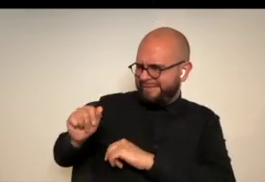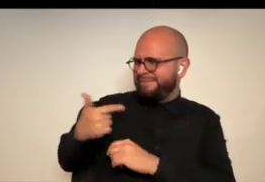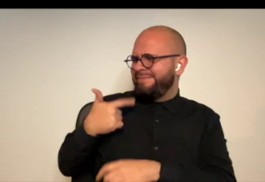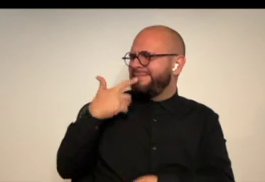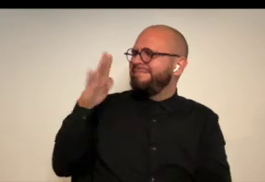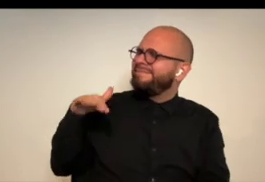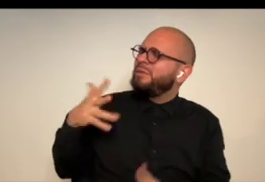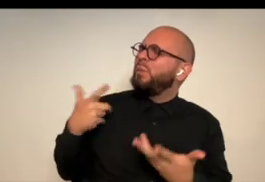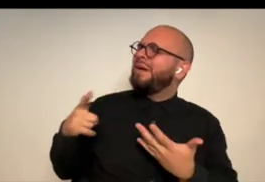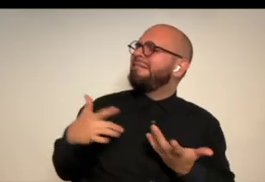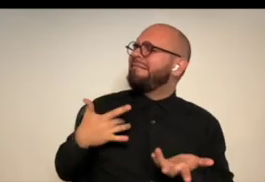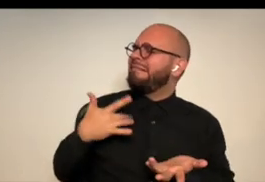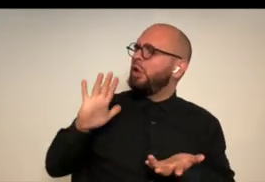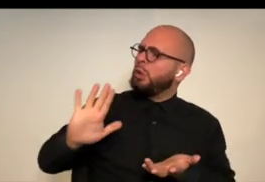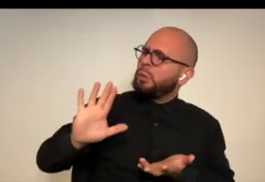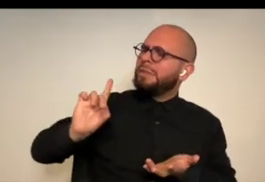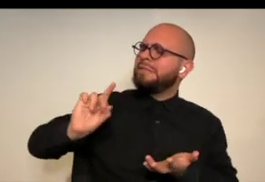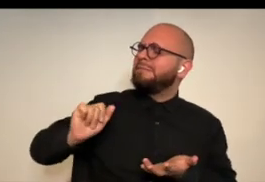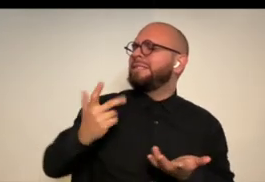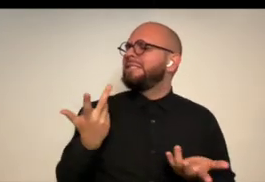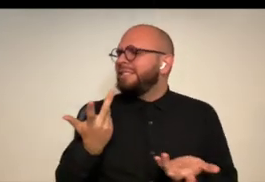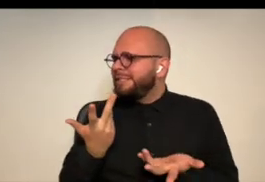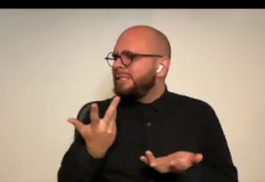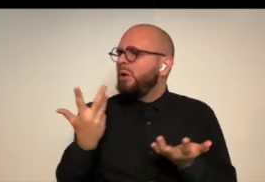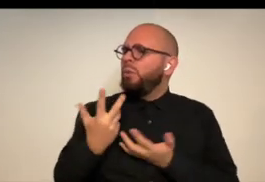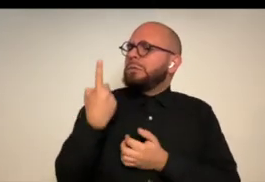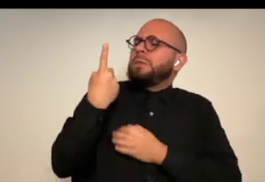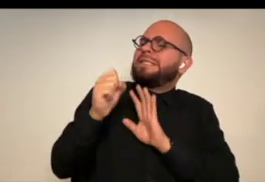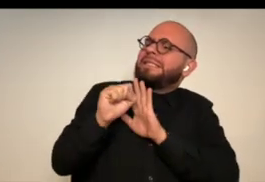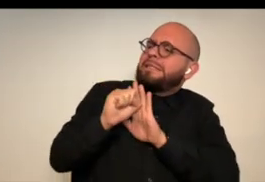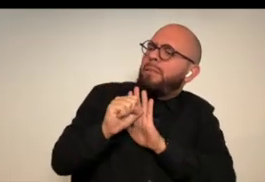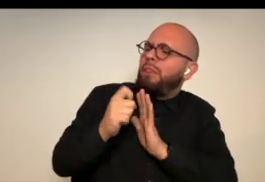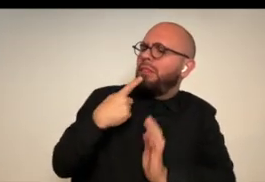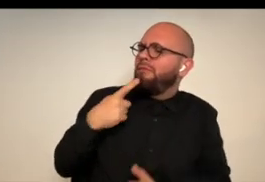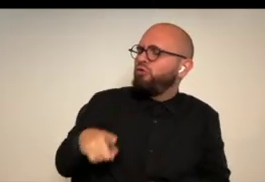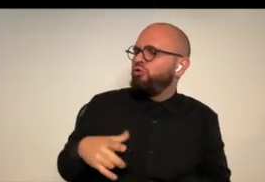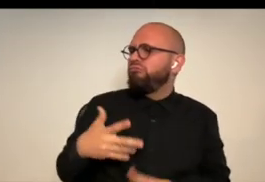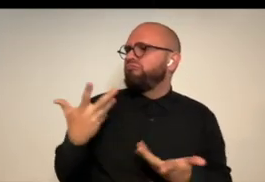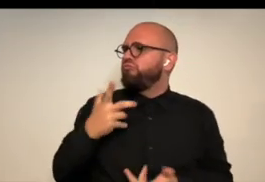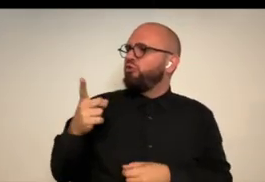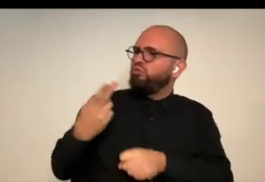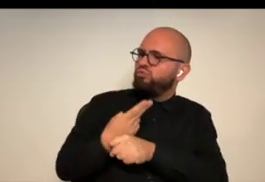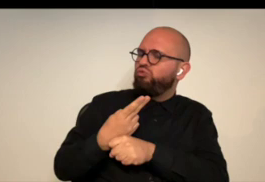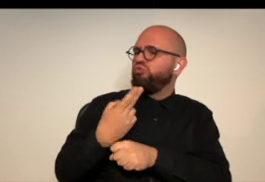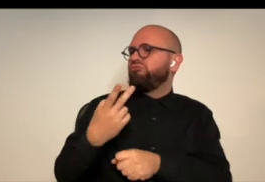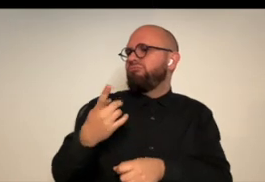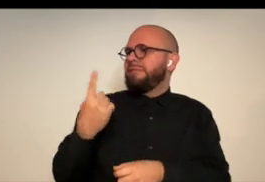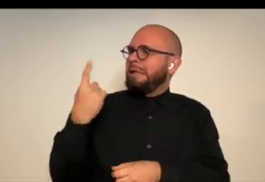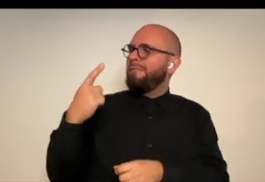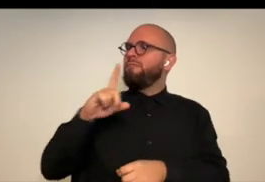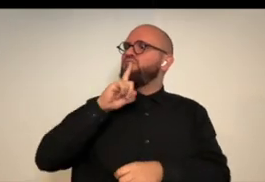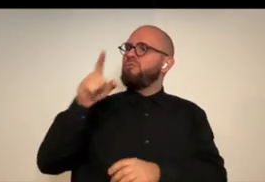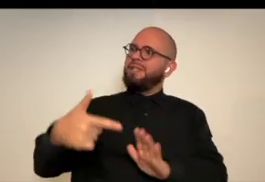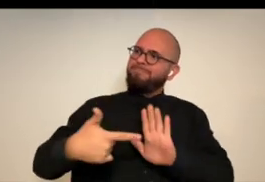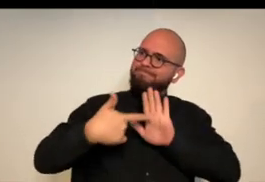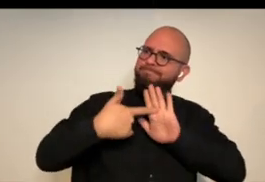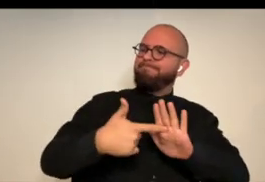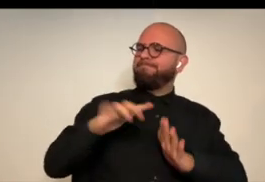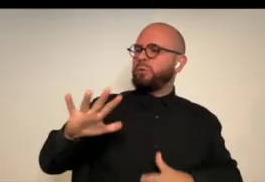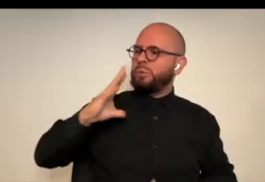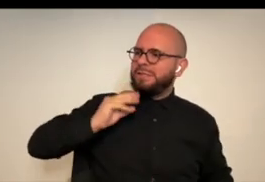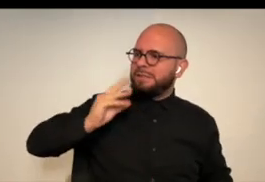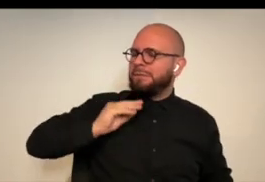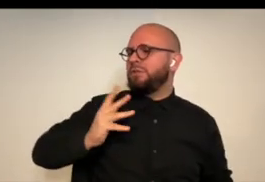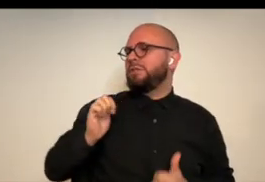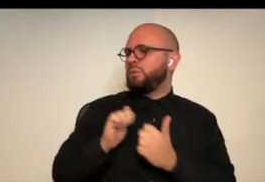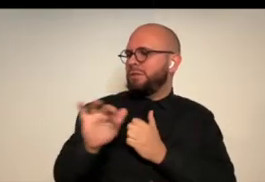i asked them like what they felt like in their disability what a symbol would be you know what what they